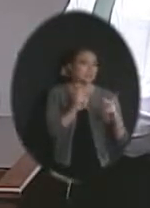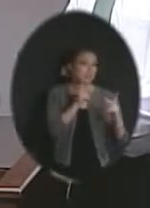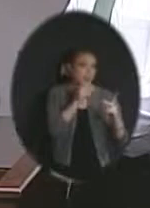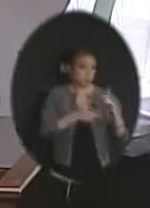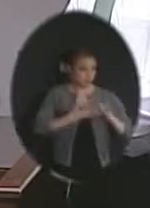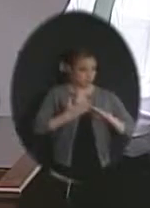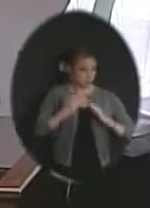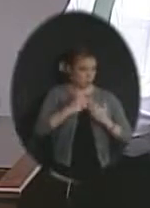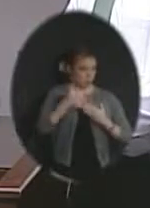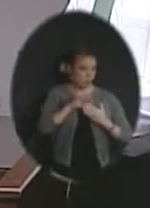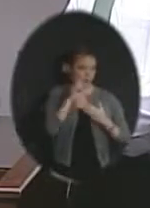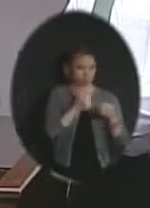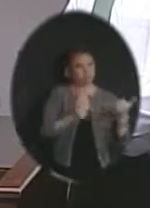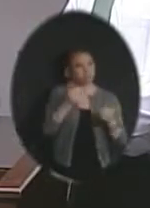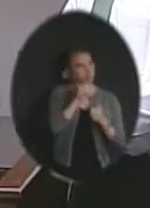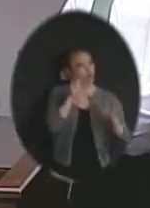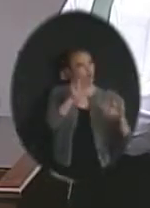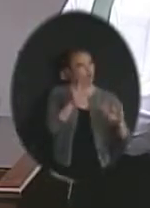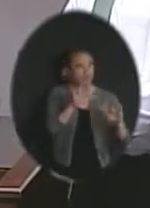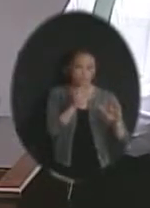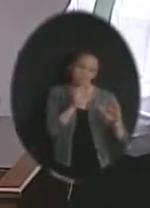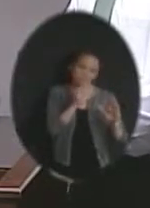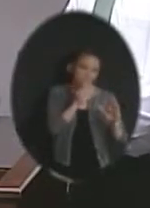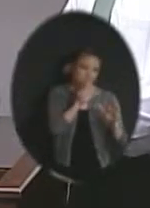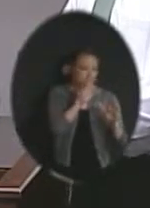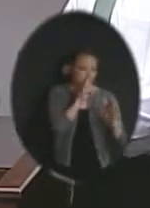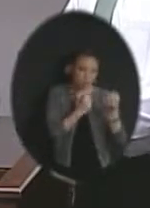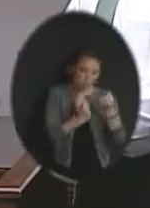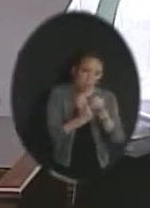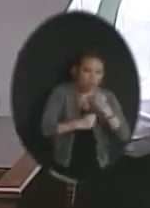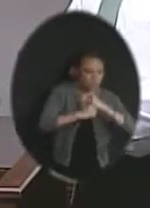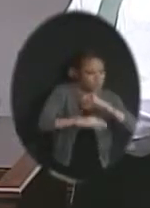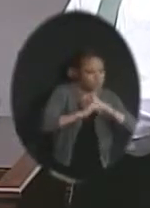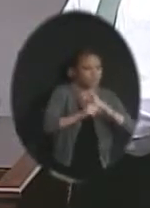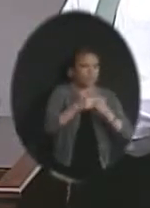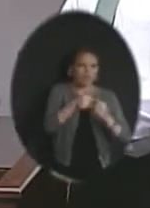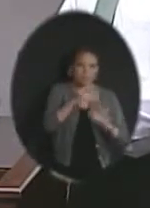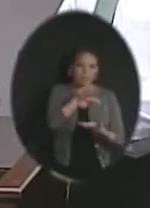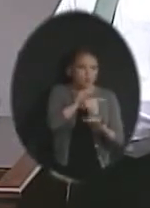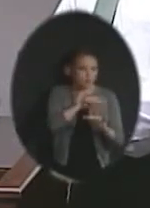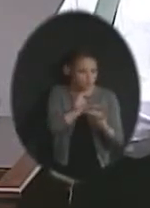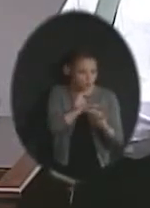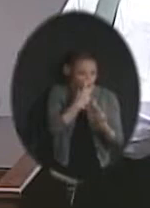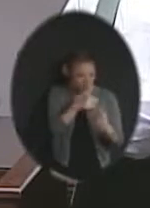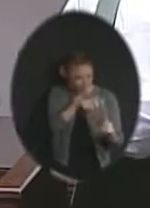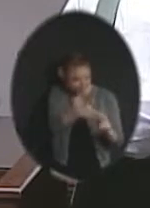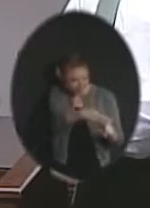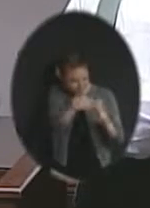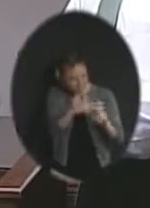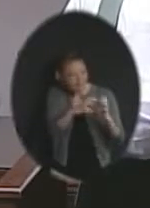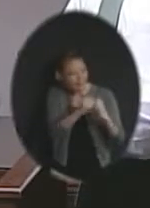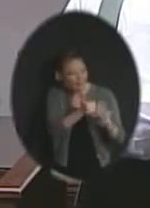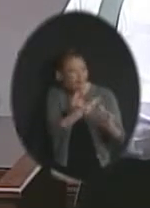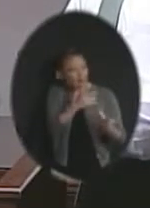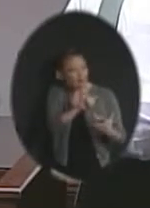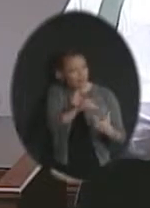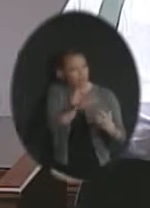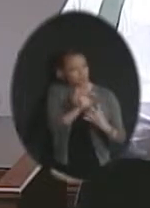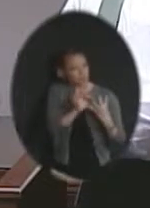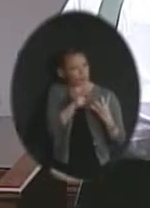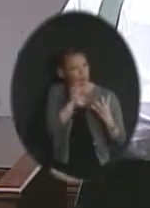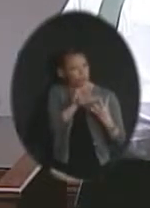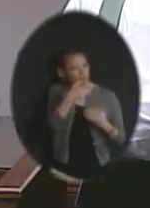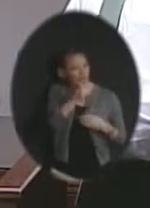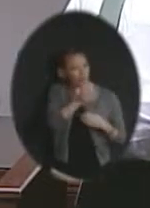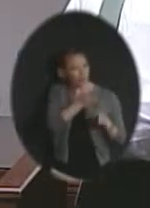job, and Jim does an excellent job of promoting and visiting with middle school students in terms of talking to them about what does it take to make this kind of choice for your high